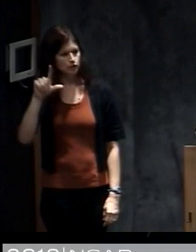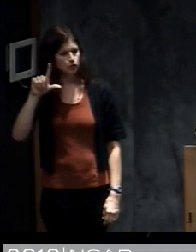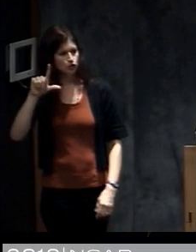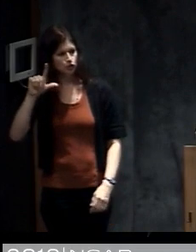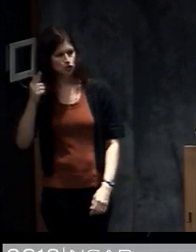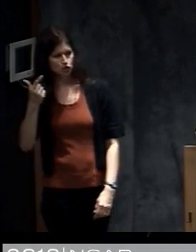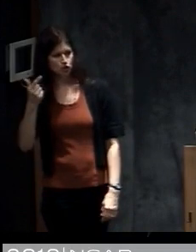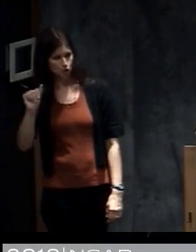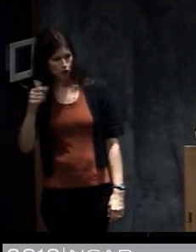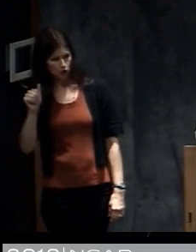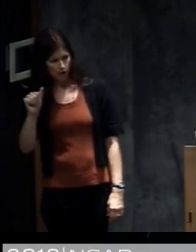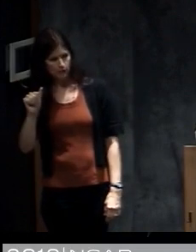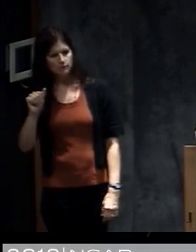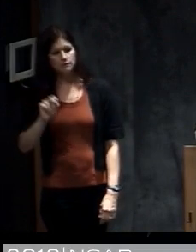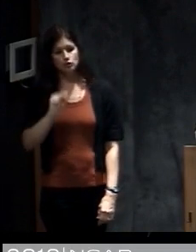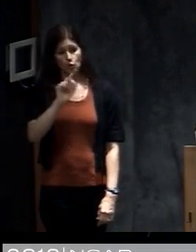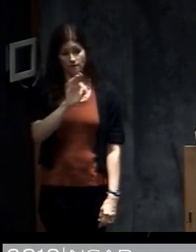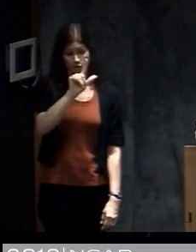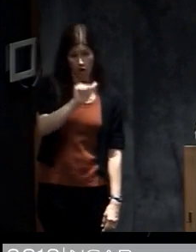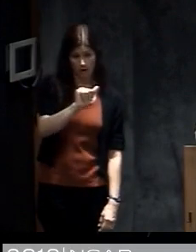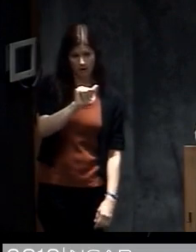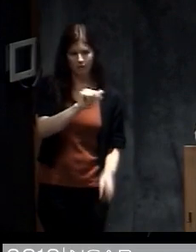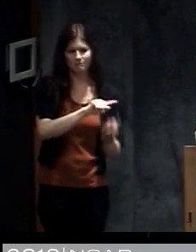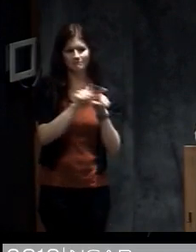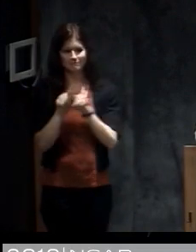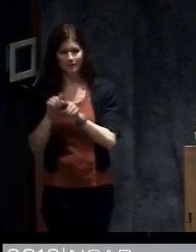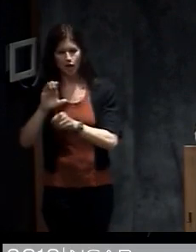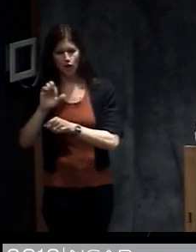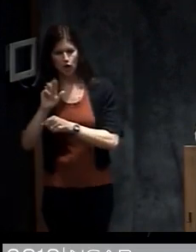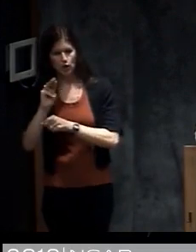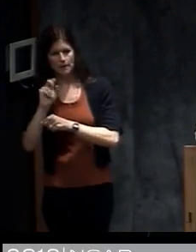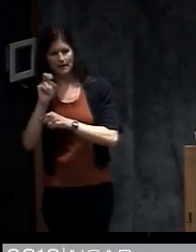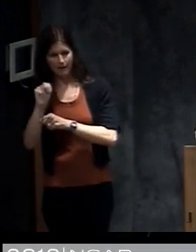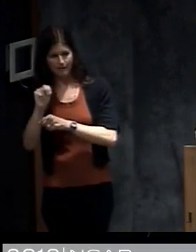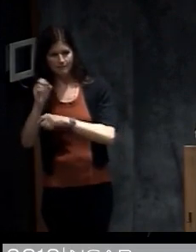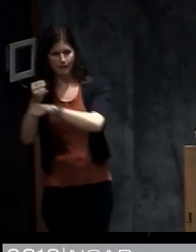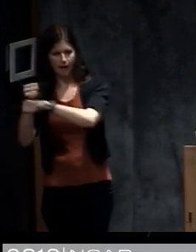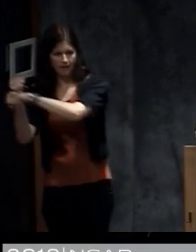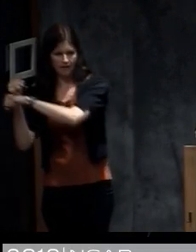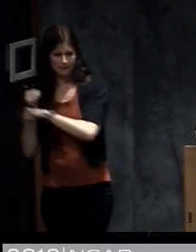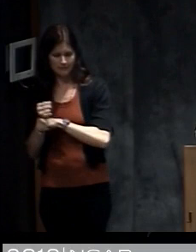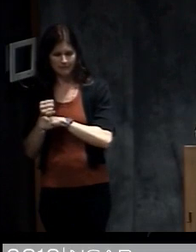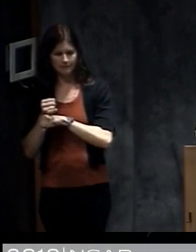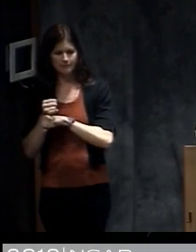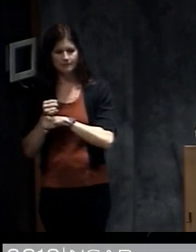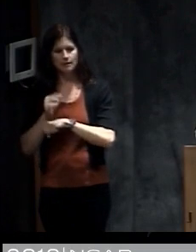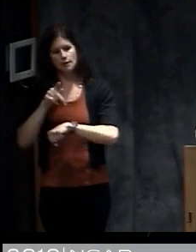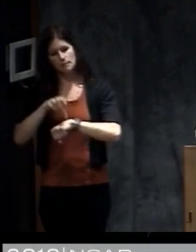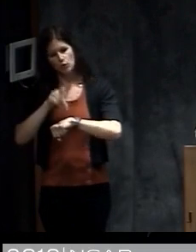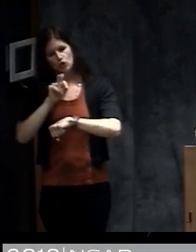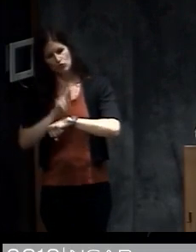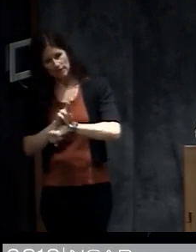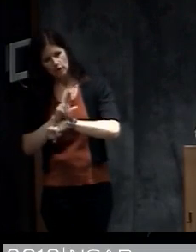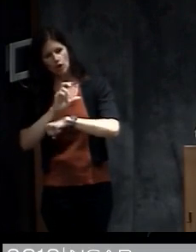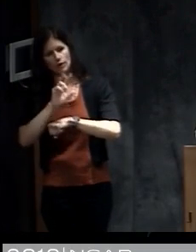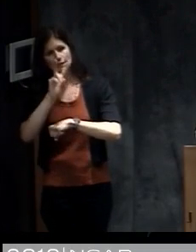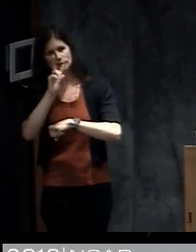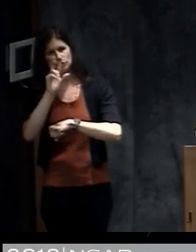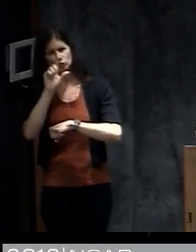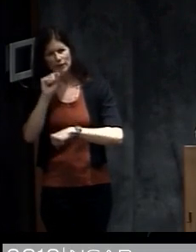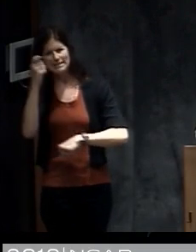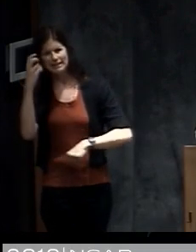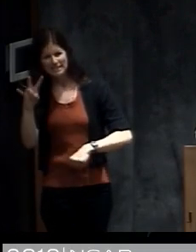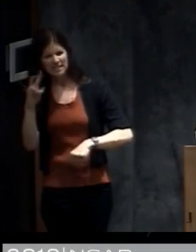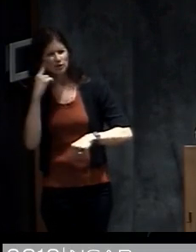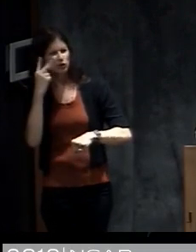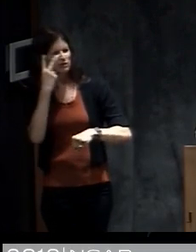Carolina coast in north Florida as well as the Caribbean and then Hurricane Maria which affected Puerto Rico and other areas of the Caribbean in 2017. So this kind of